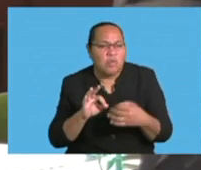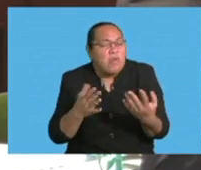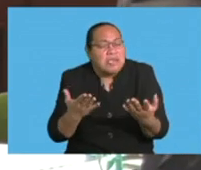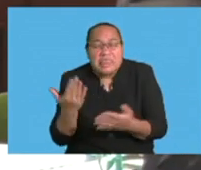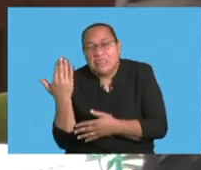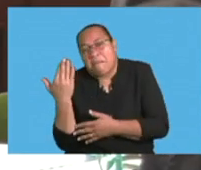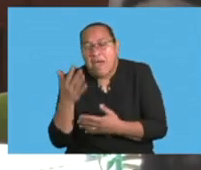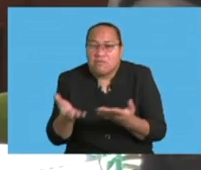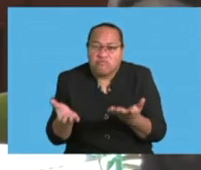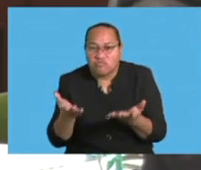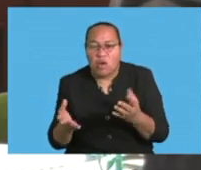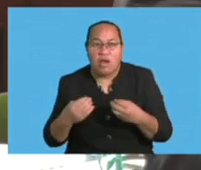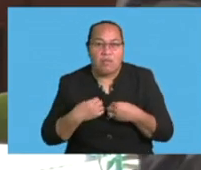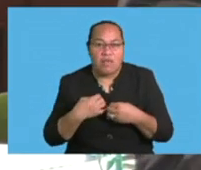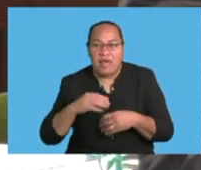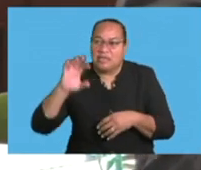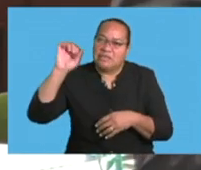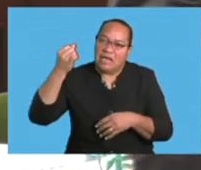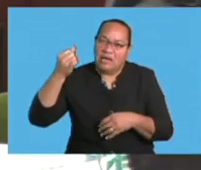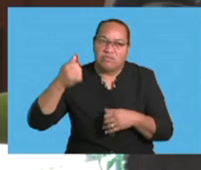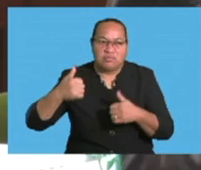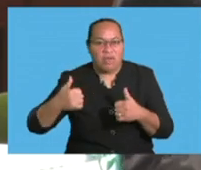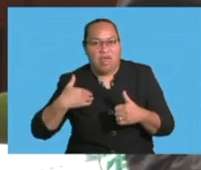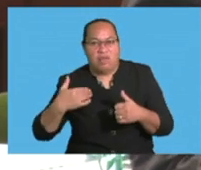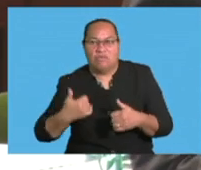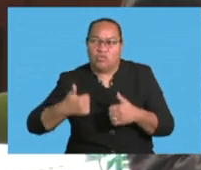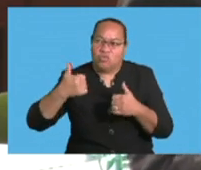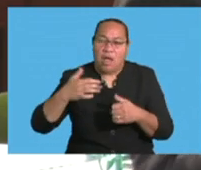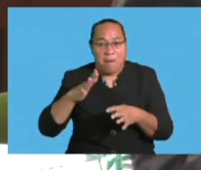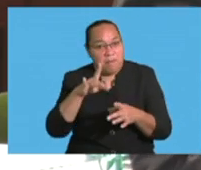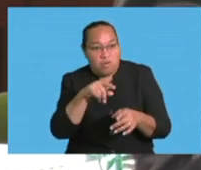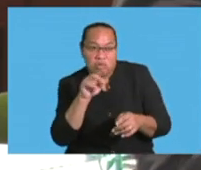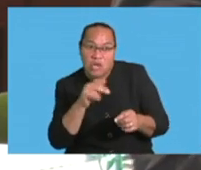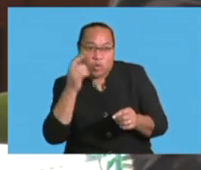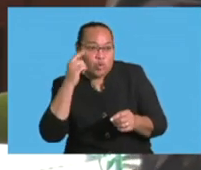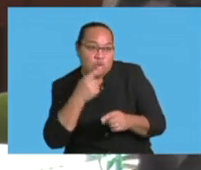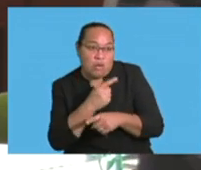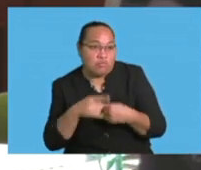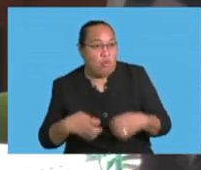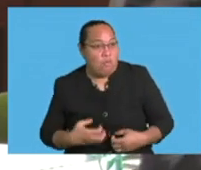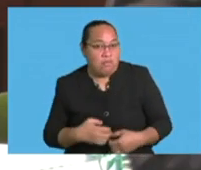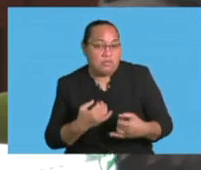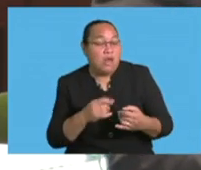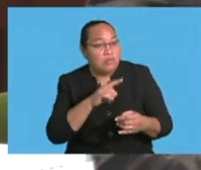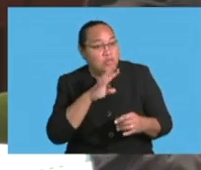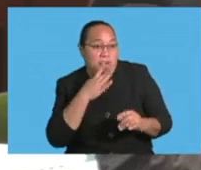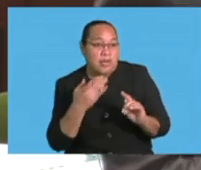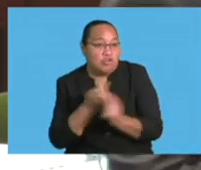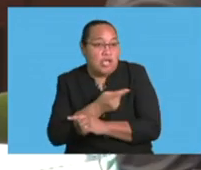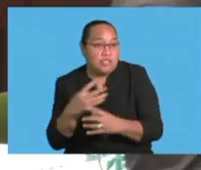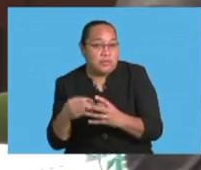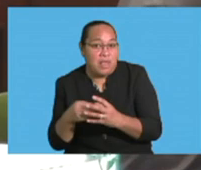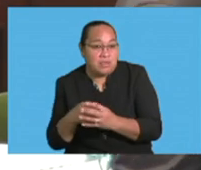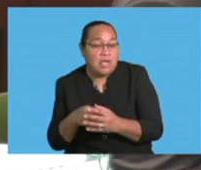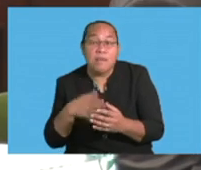individual company. It's got nothing to do with the banking system per se. He may need to change banks. There's some banks that more readily actually lend, and, in fact, more